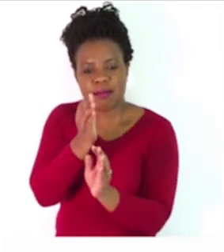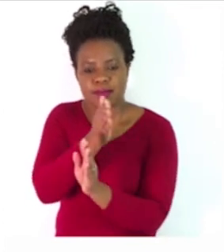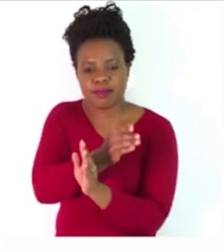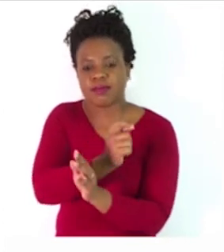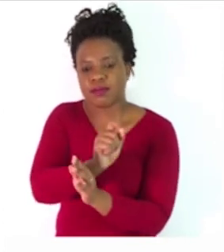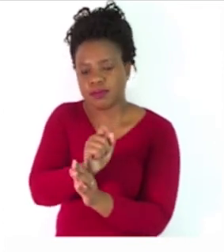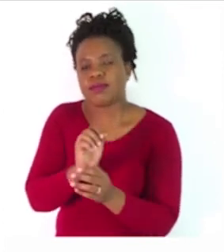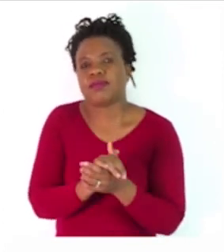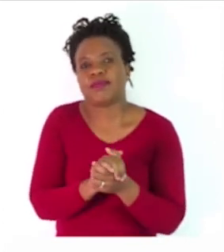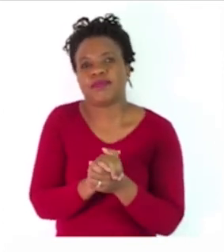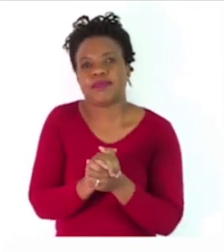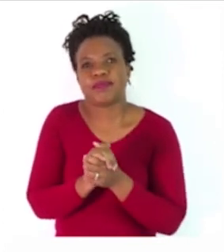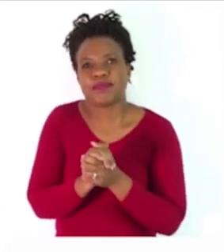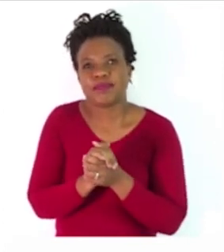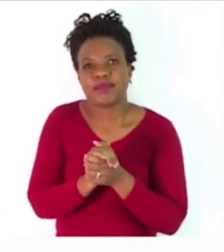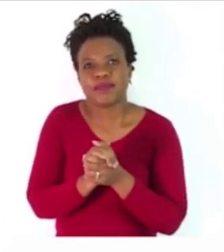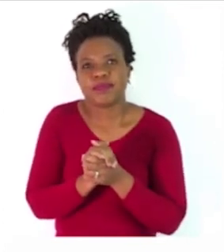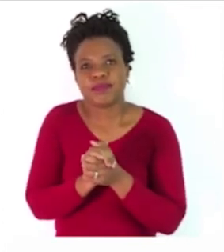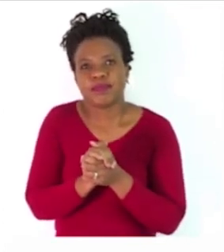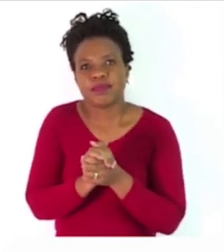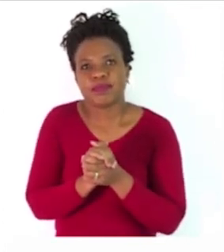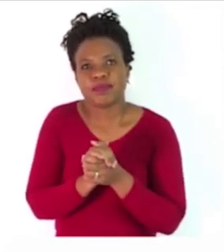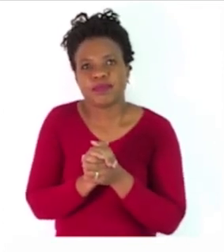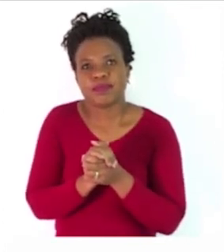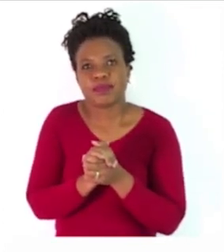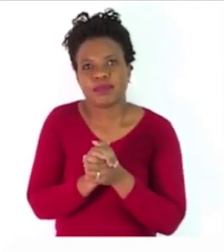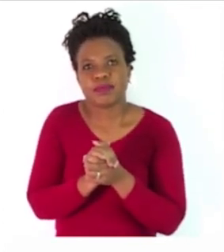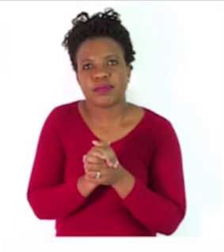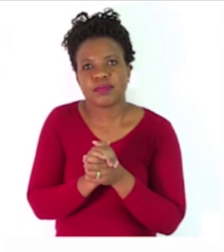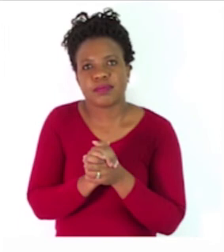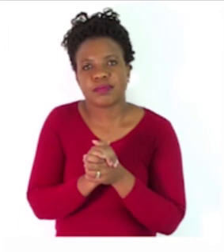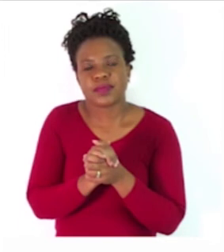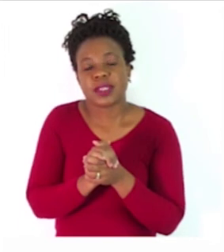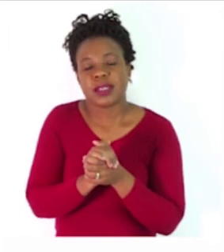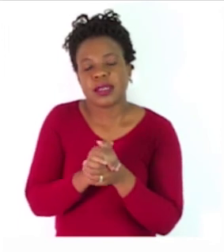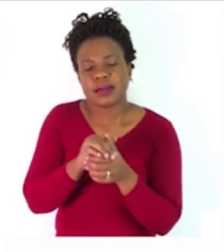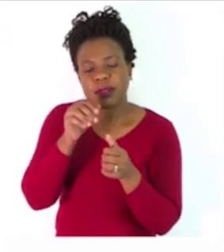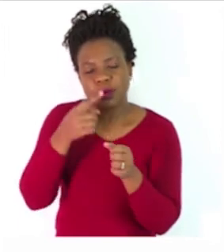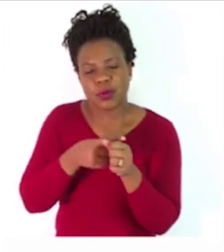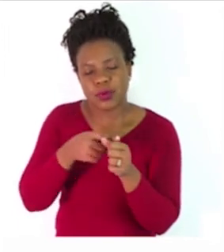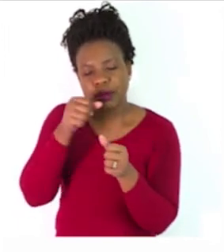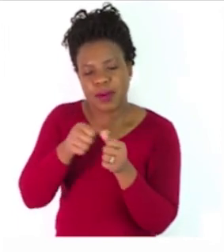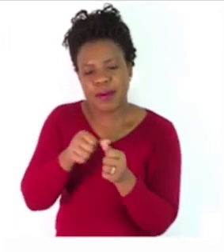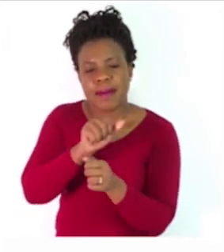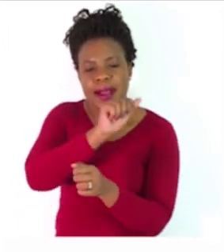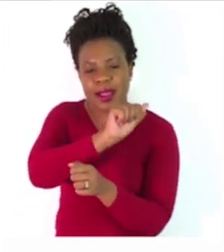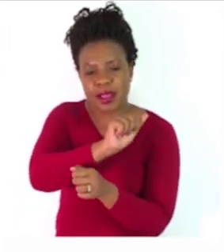remember, A and N, these are the articles that we talked about, and we also